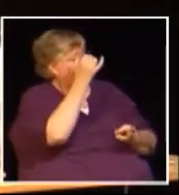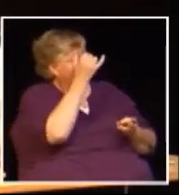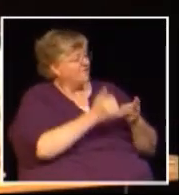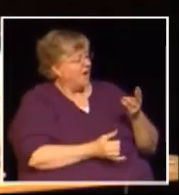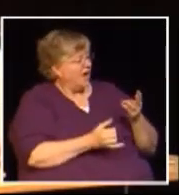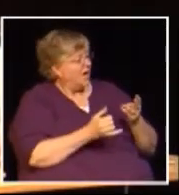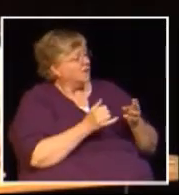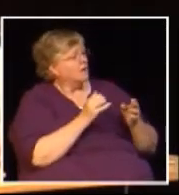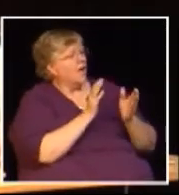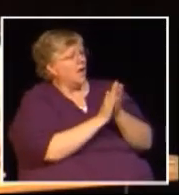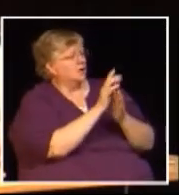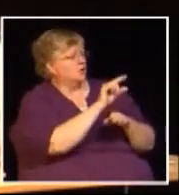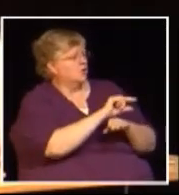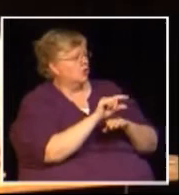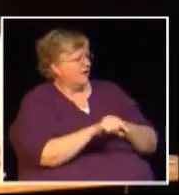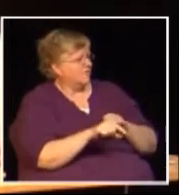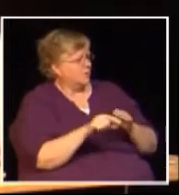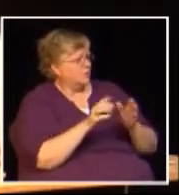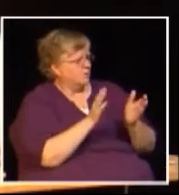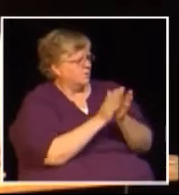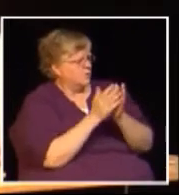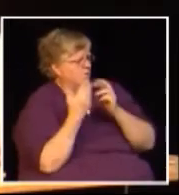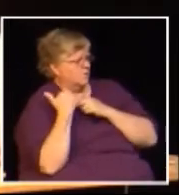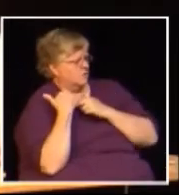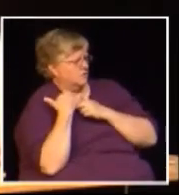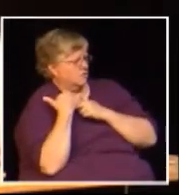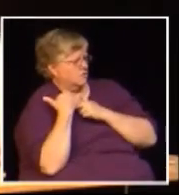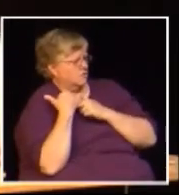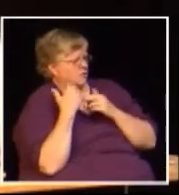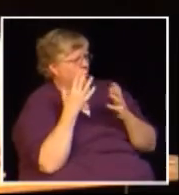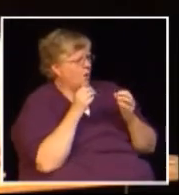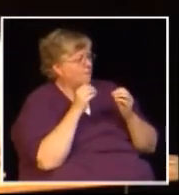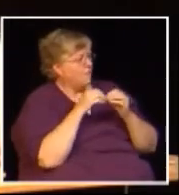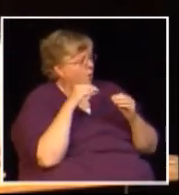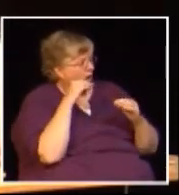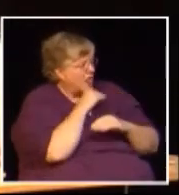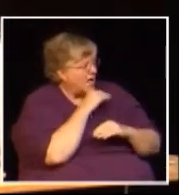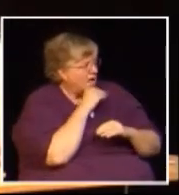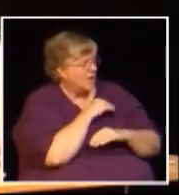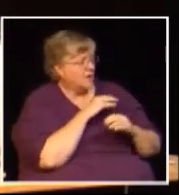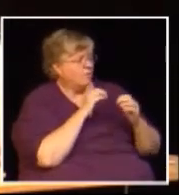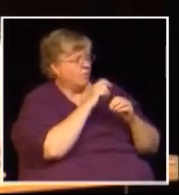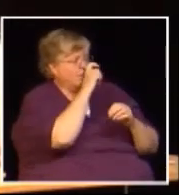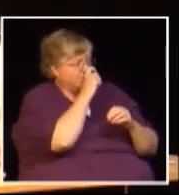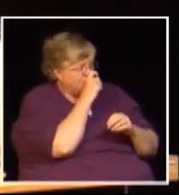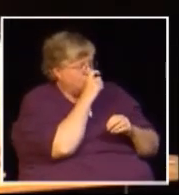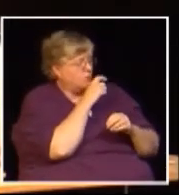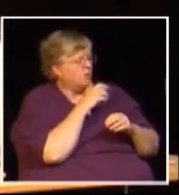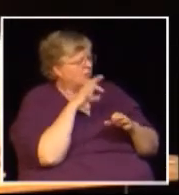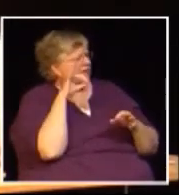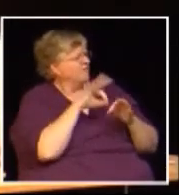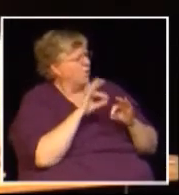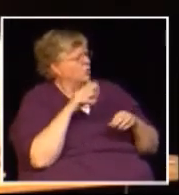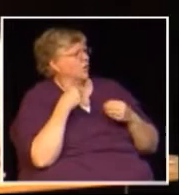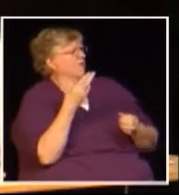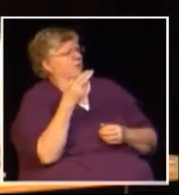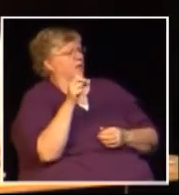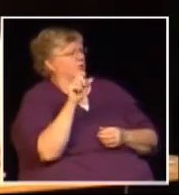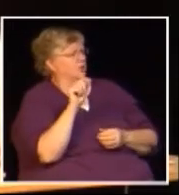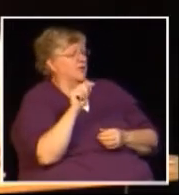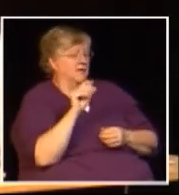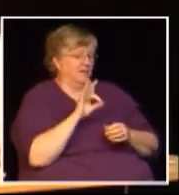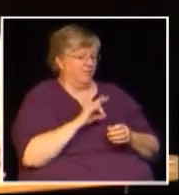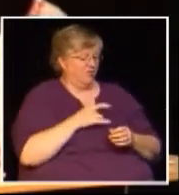all and the final one is hold your government to account if you want more lying more betrayal and more deceit from your government then vote to give them their tax